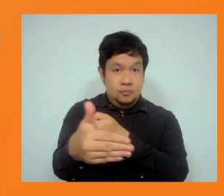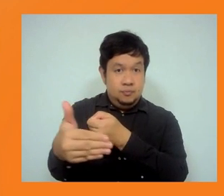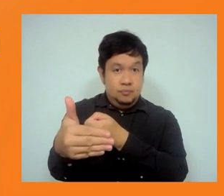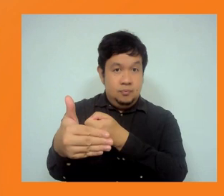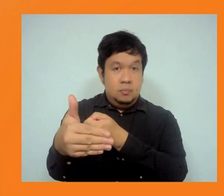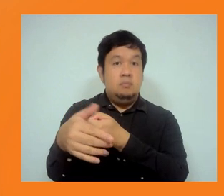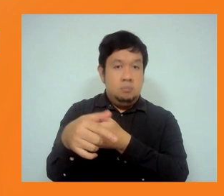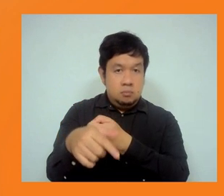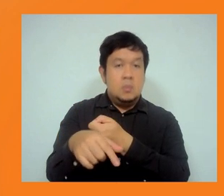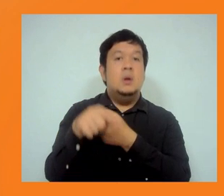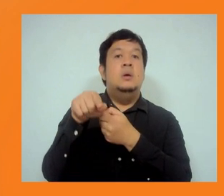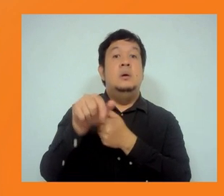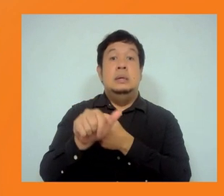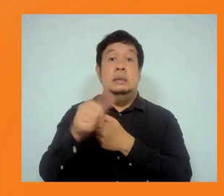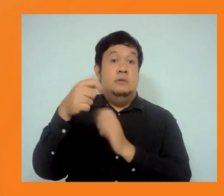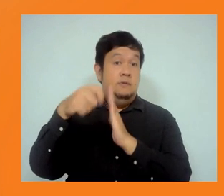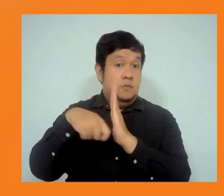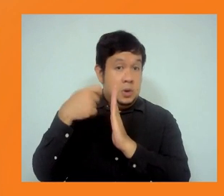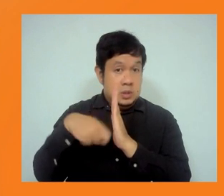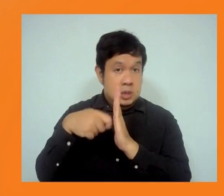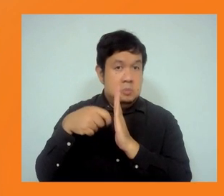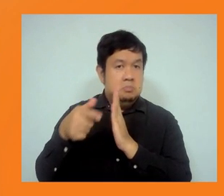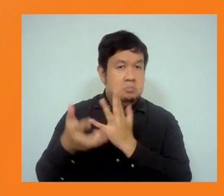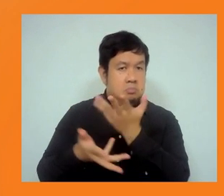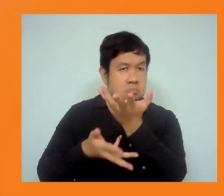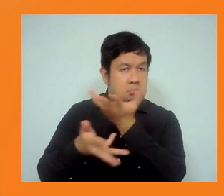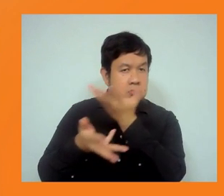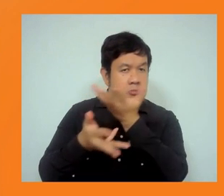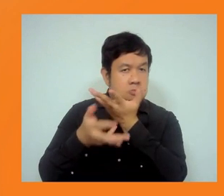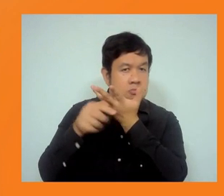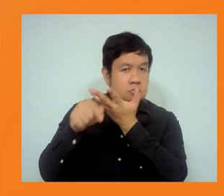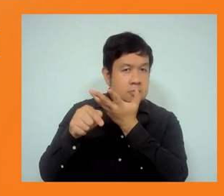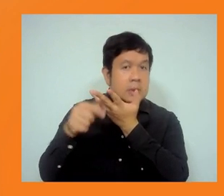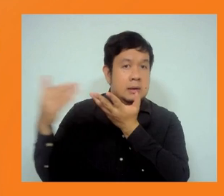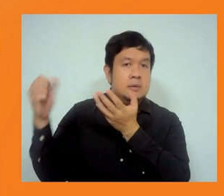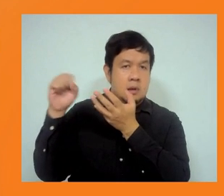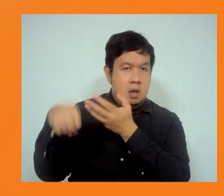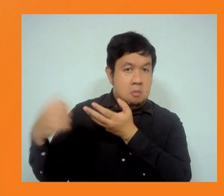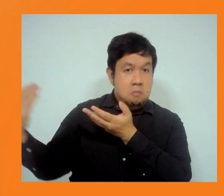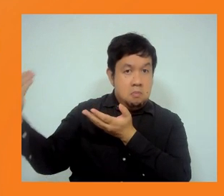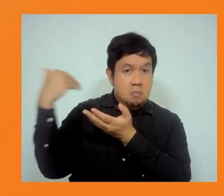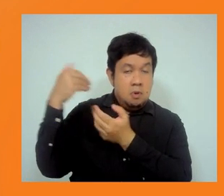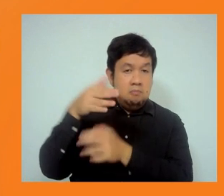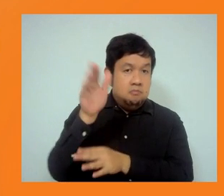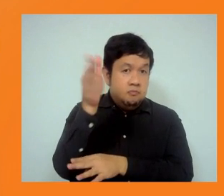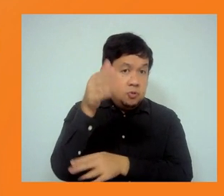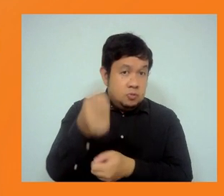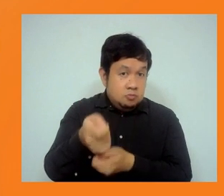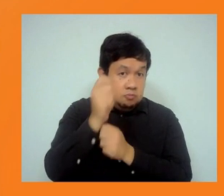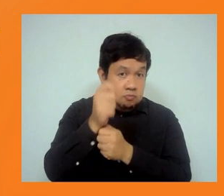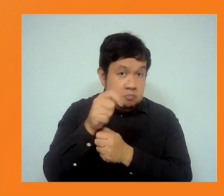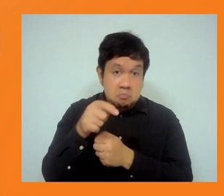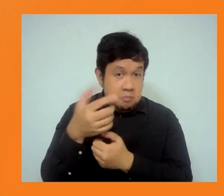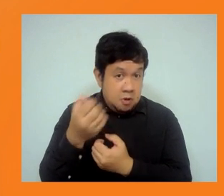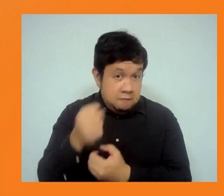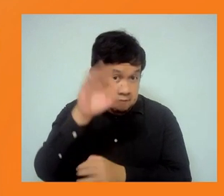consultations, obviously, that were completed for that. But for the fisher folk who were seasonal, they were not identified in the